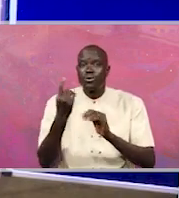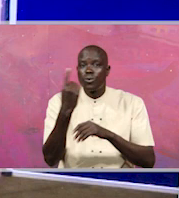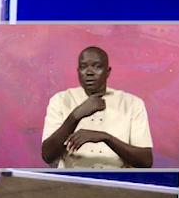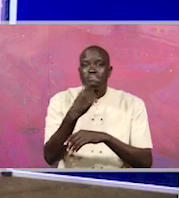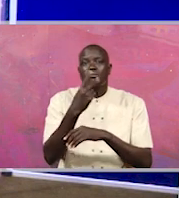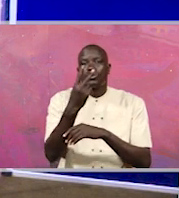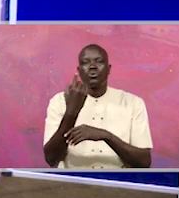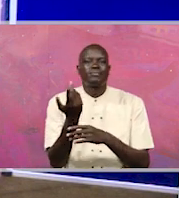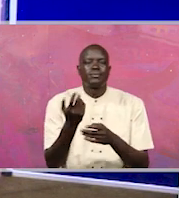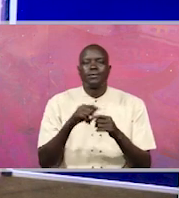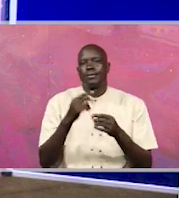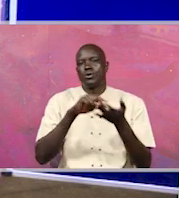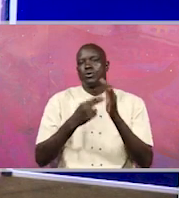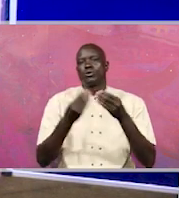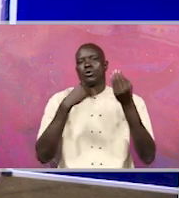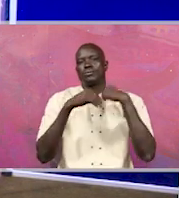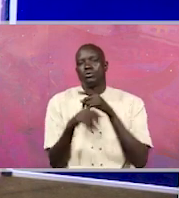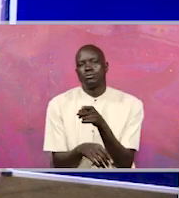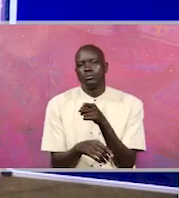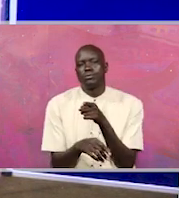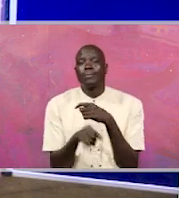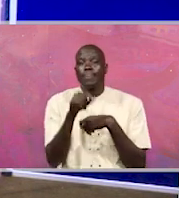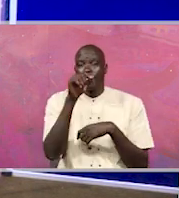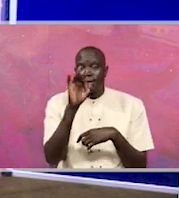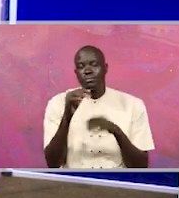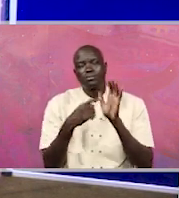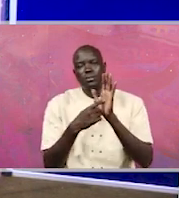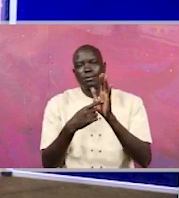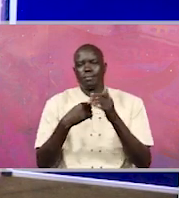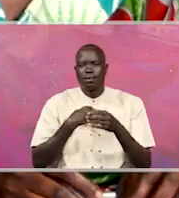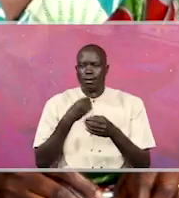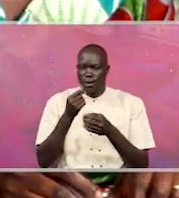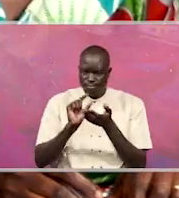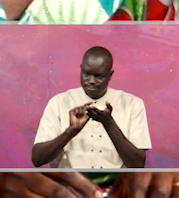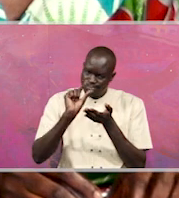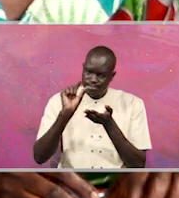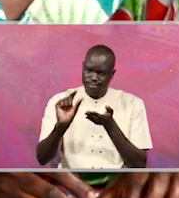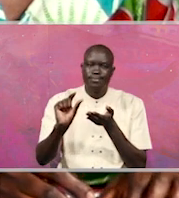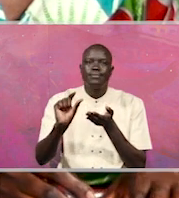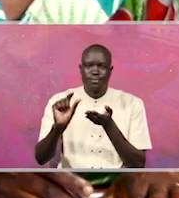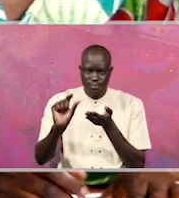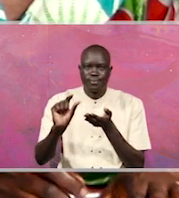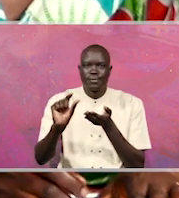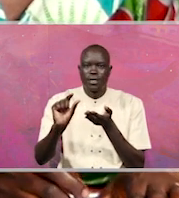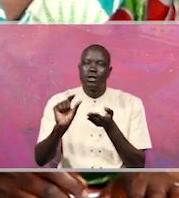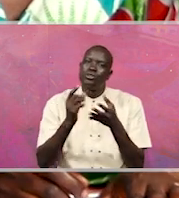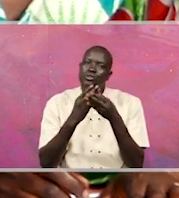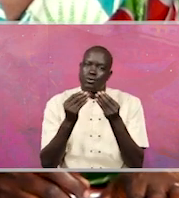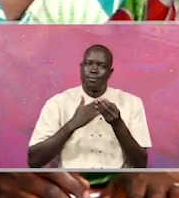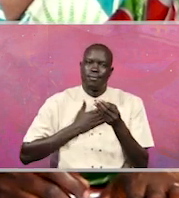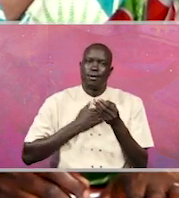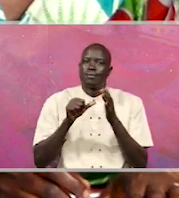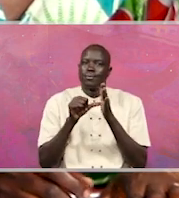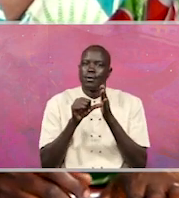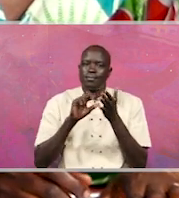You know, like that is already corruption. So if I'm able to, I would pay them so much so that I'm able to get that thing and, you know, cut